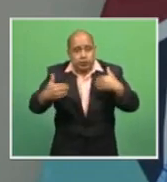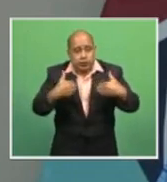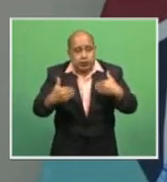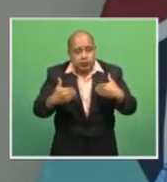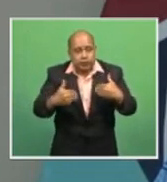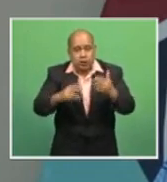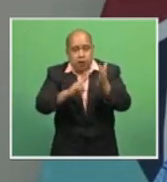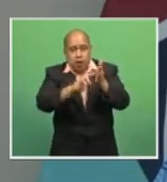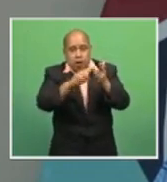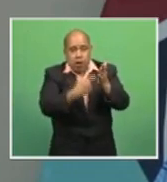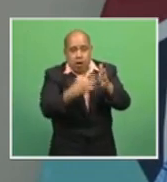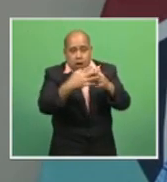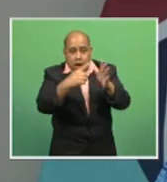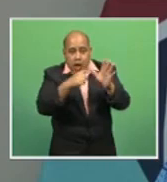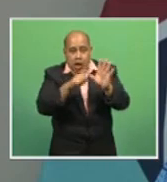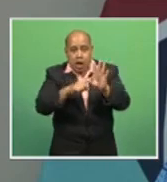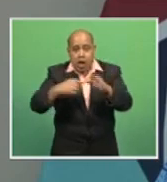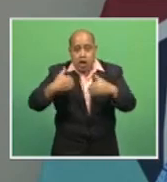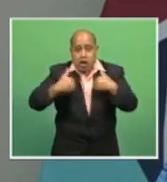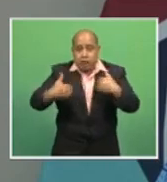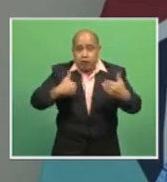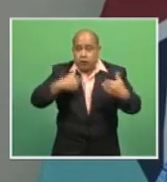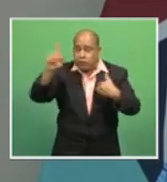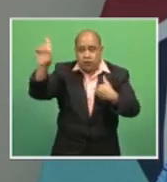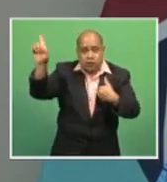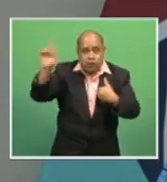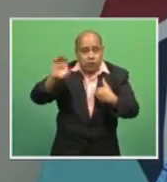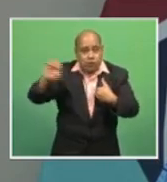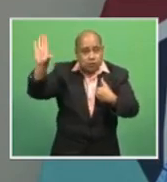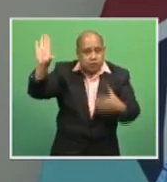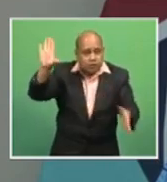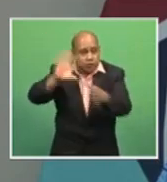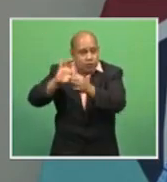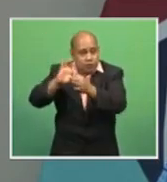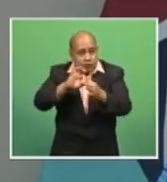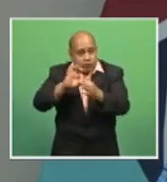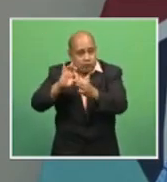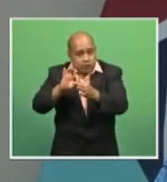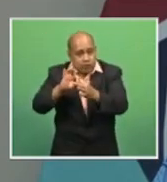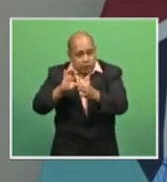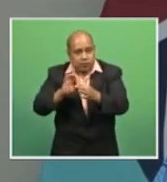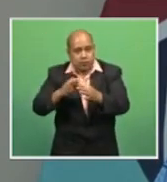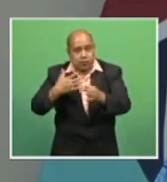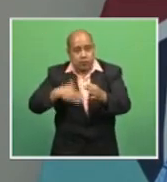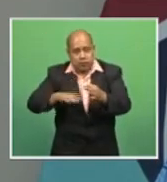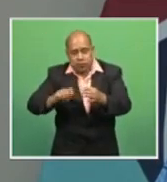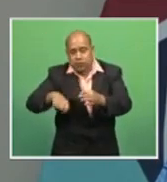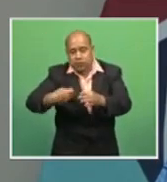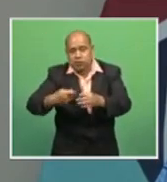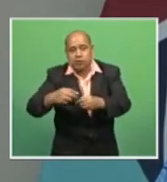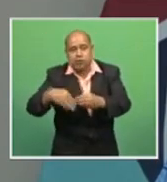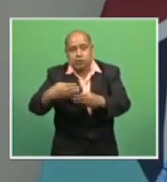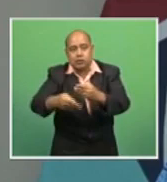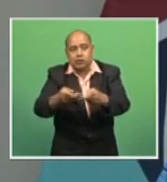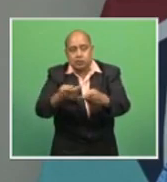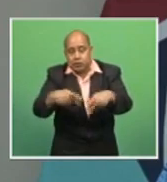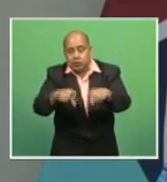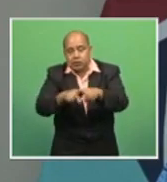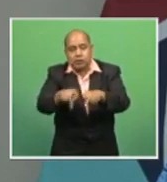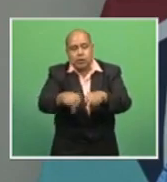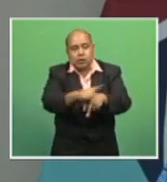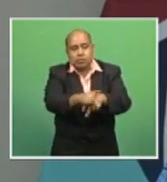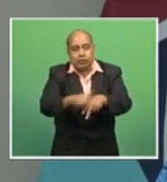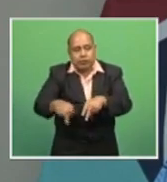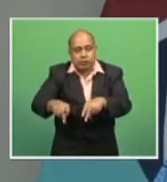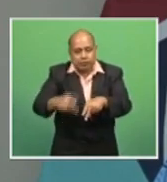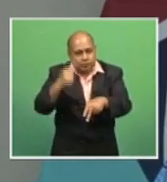of Bergen will cultivate the next generation of Pacific Island Ocean leaders, bringing together the experiences of